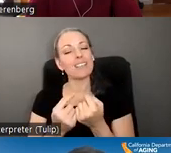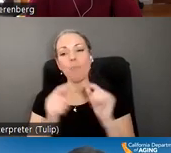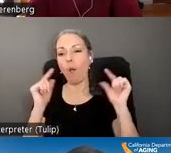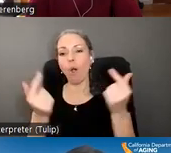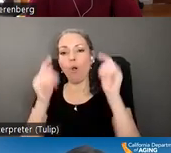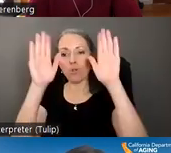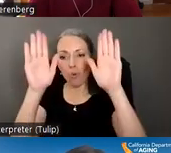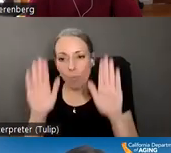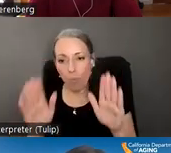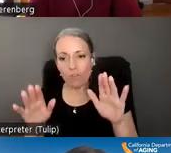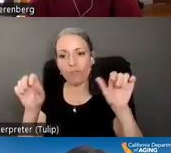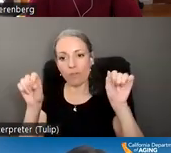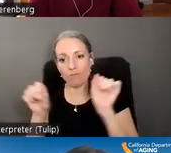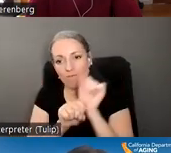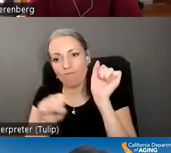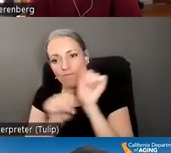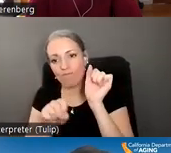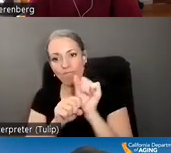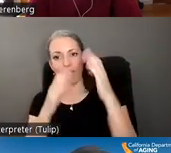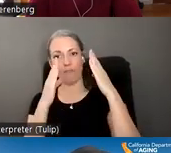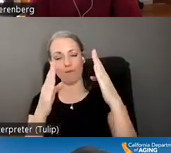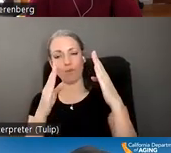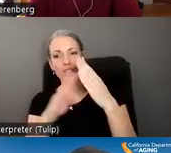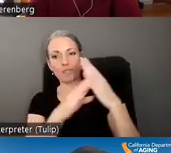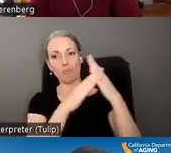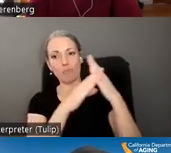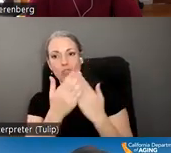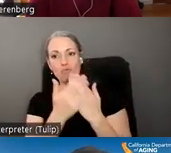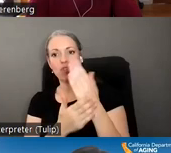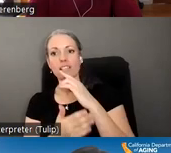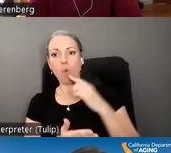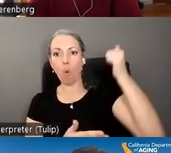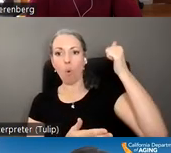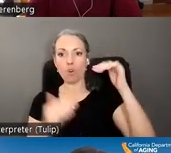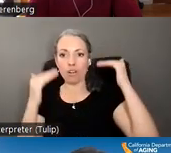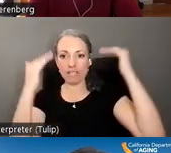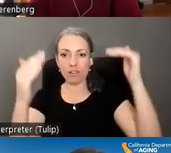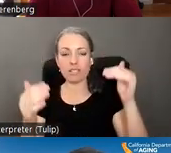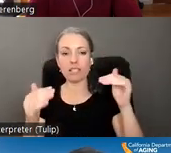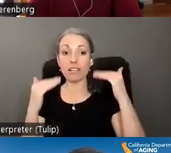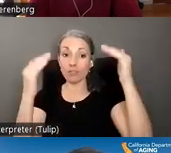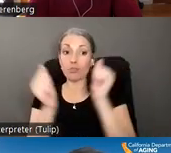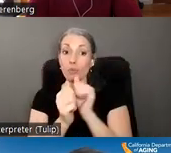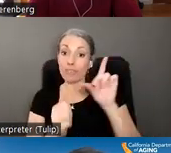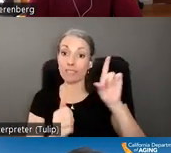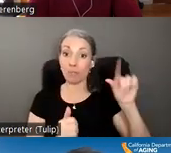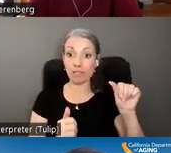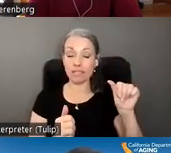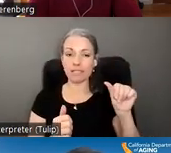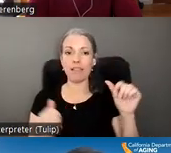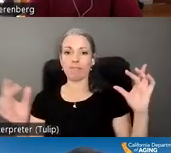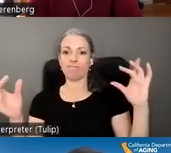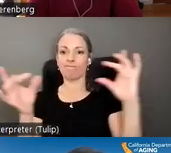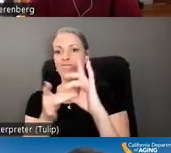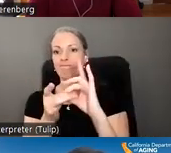wonderful wonderful work and focus on protecting the rights of older adults and adults with disabilities and highlighting those gaps and sharing